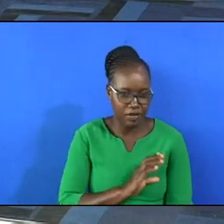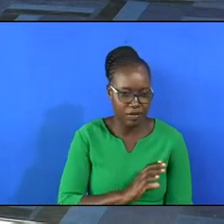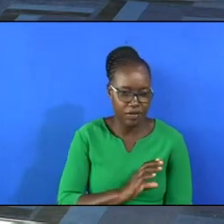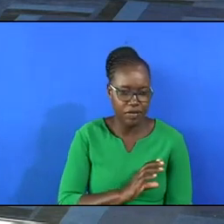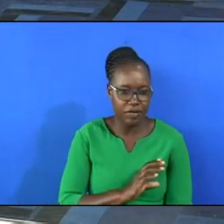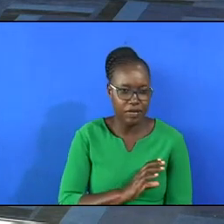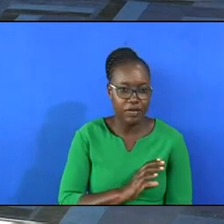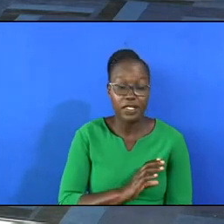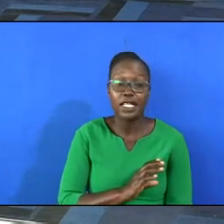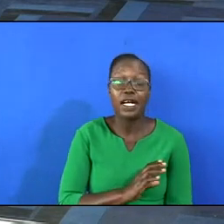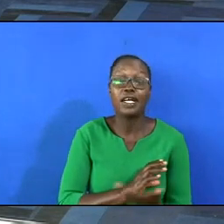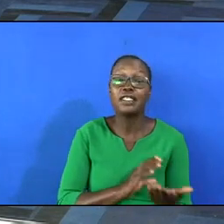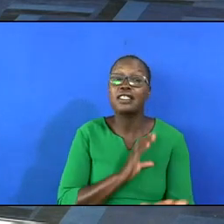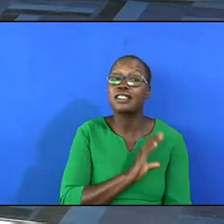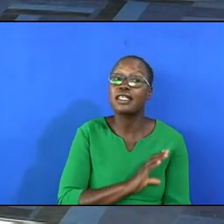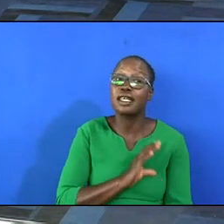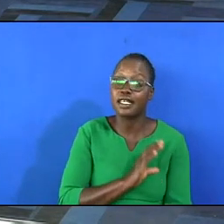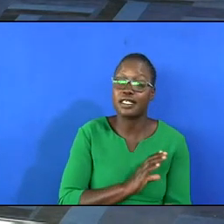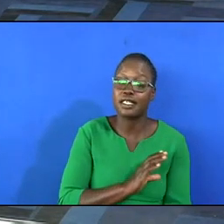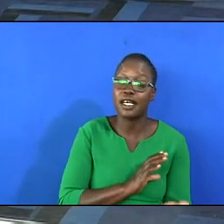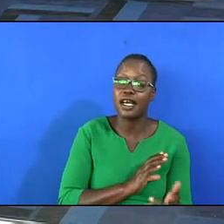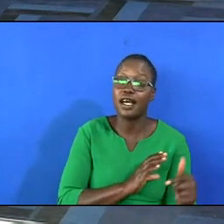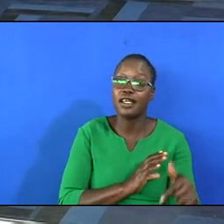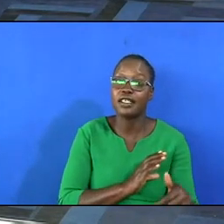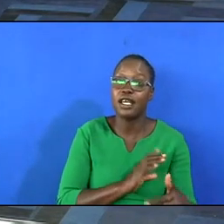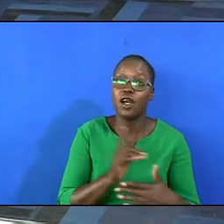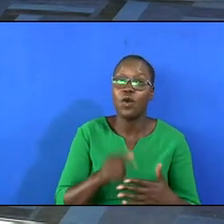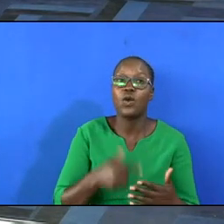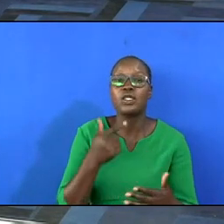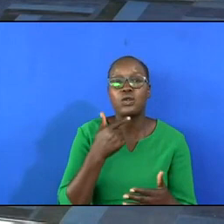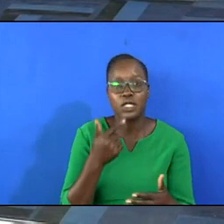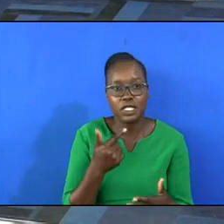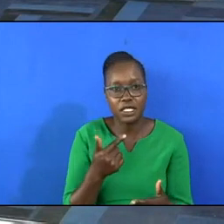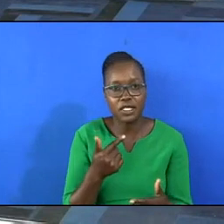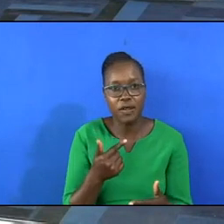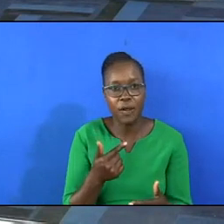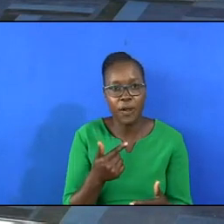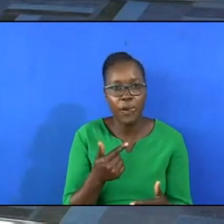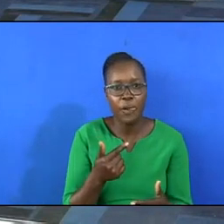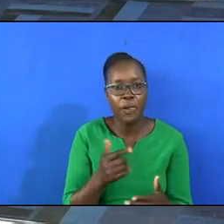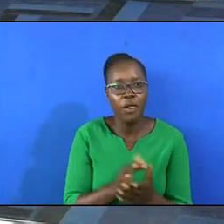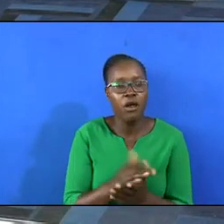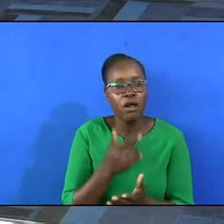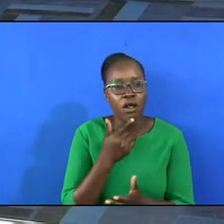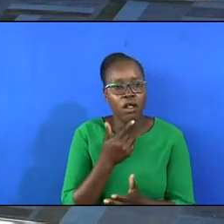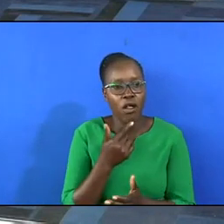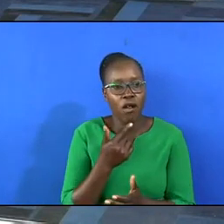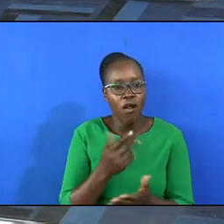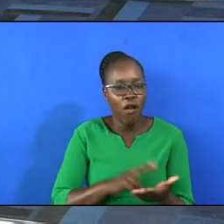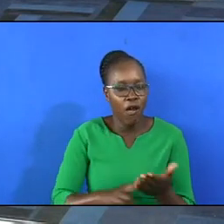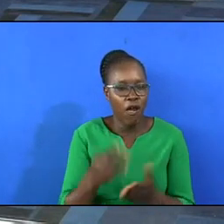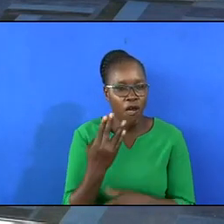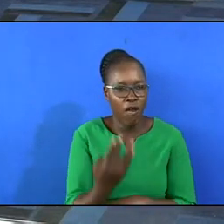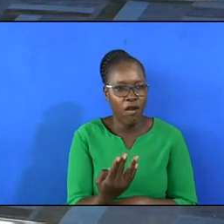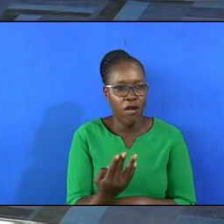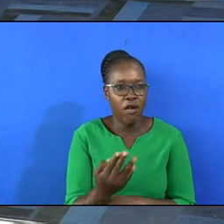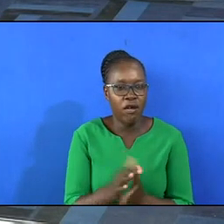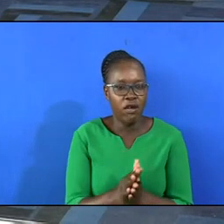And this character here. That's what he keeps on. Please look at your Bible. He says, verse 4.